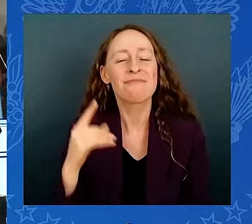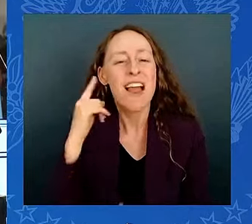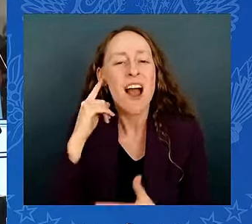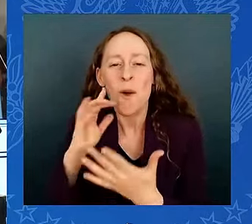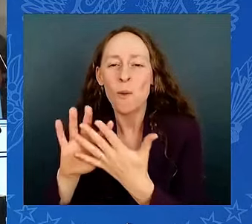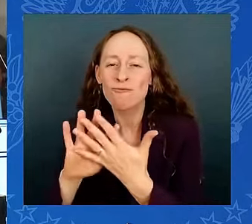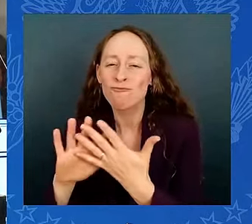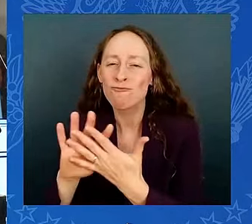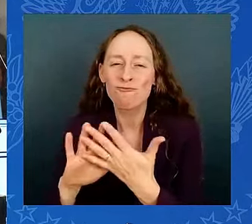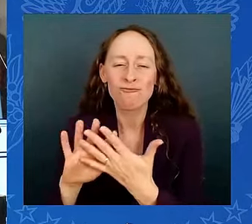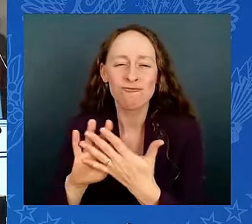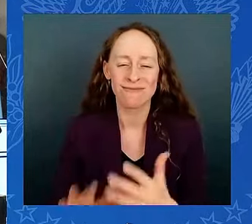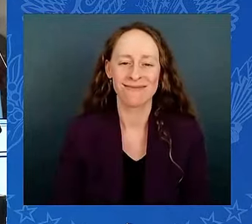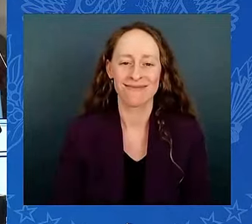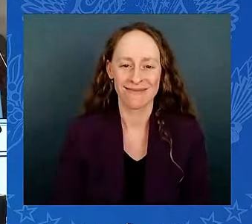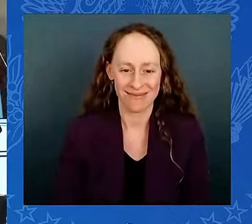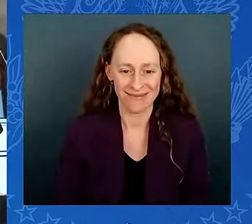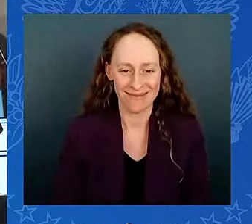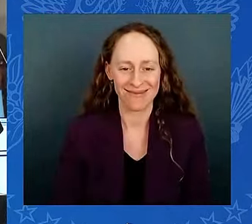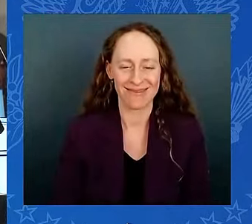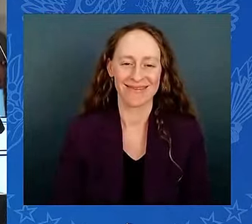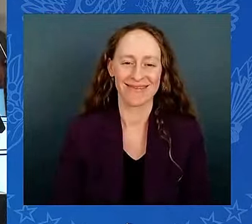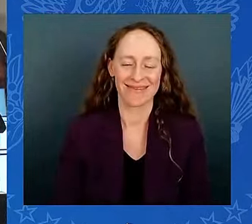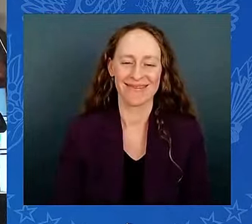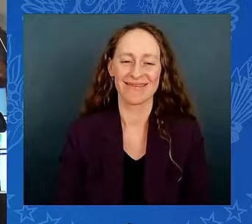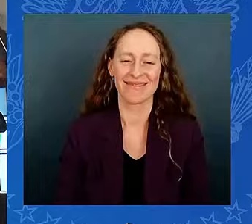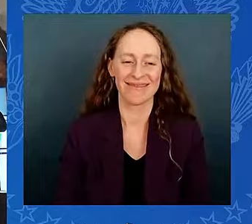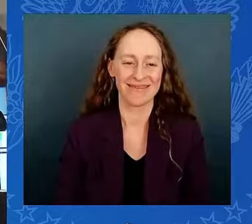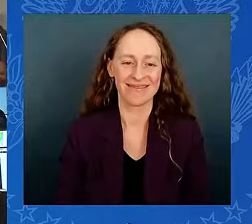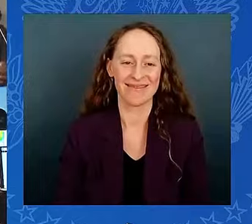man. service, white glove, emergency management. Thank you, man. Yes, sir.